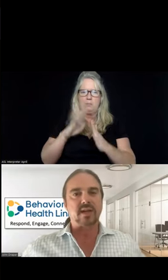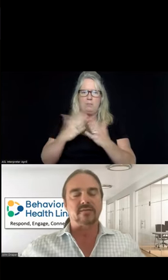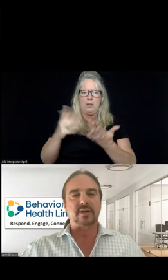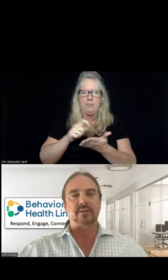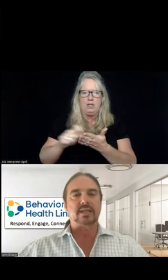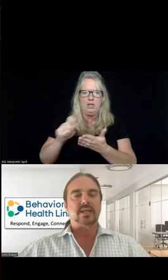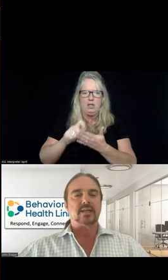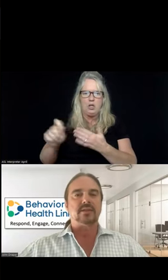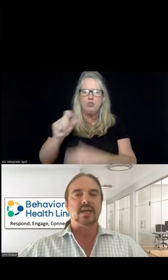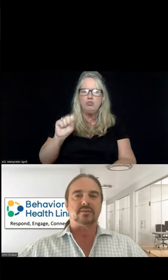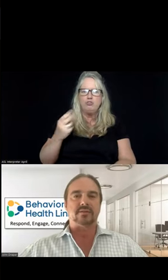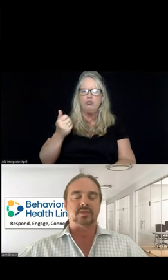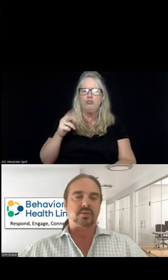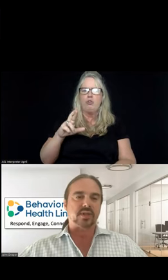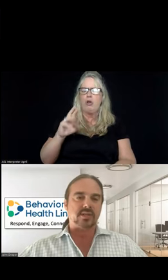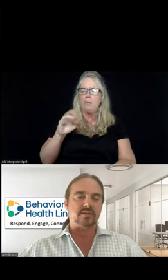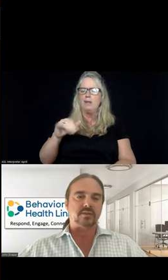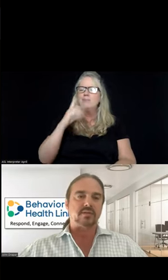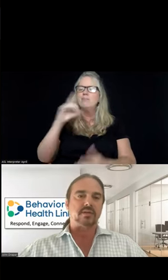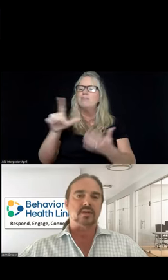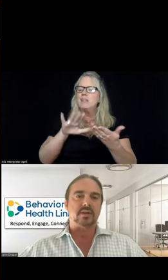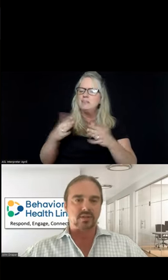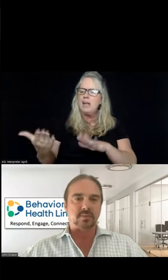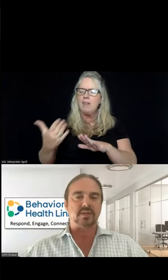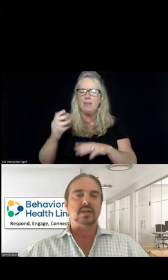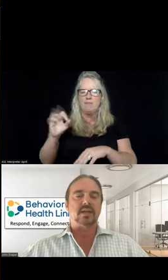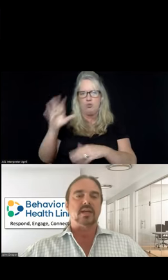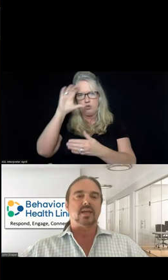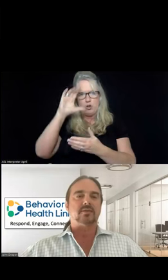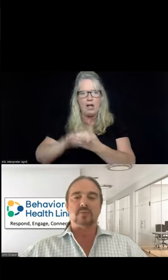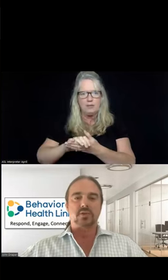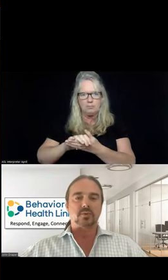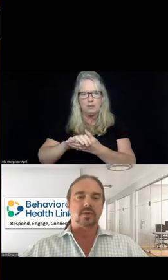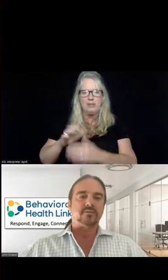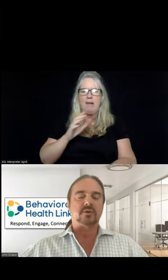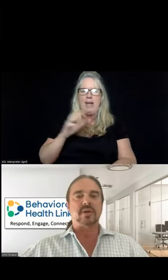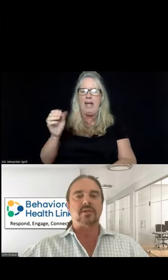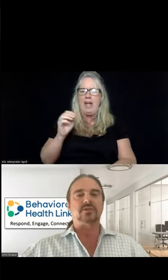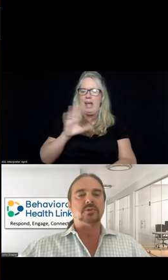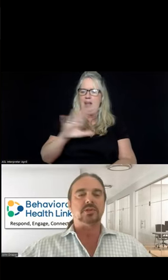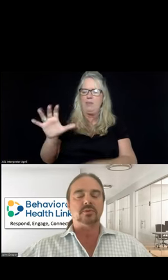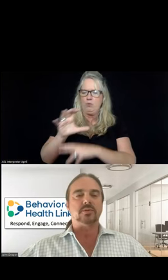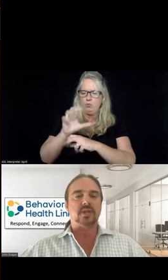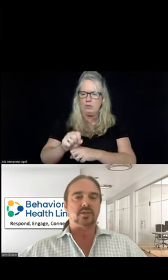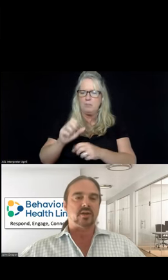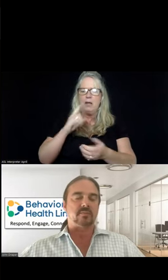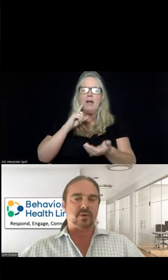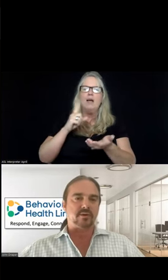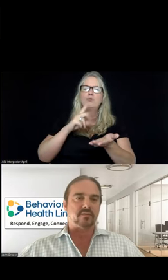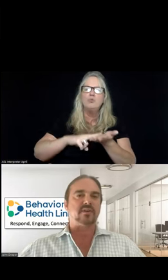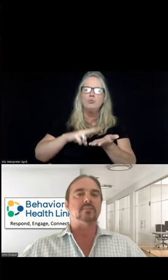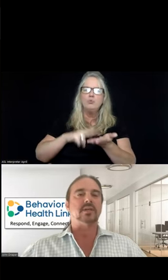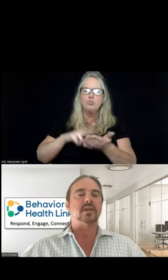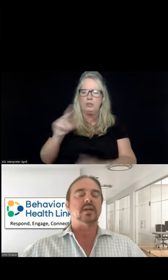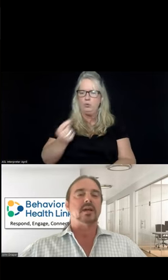Charlotte Maya following the death, the suicide death of her husband, and the ritual of creating Sushi Tuesdays to help